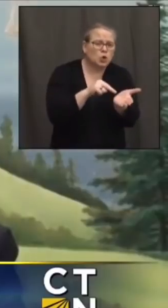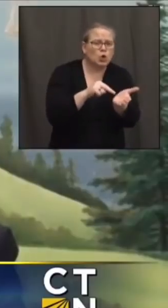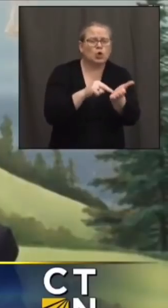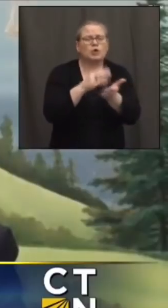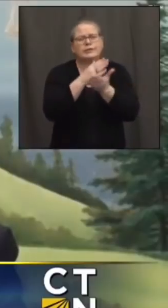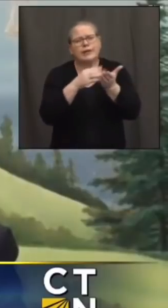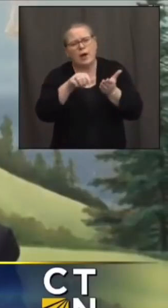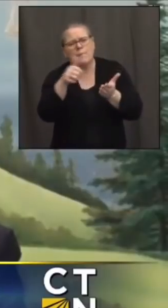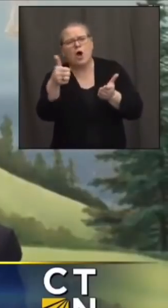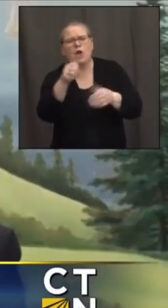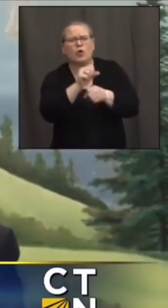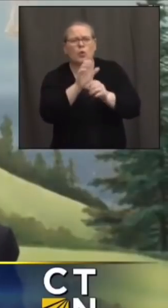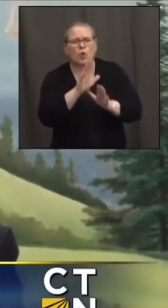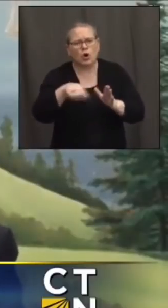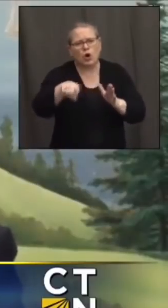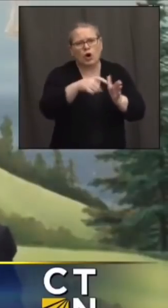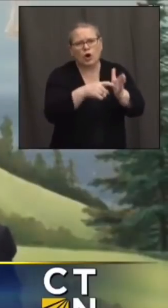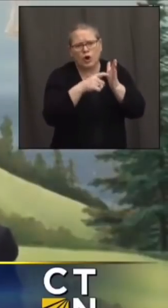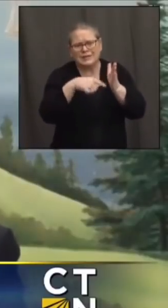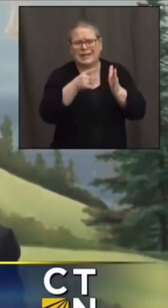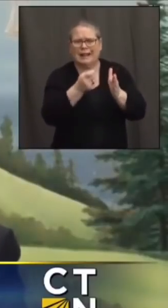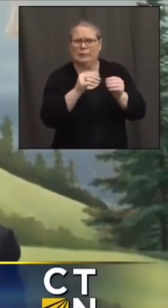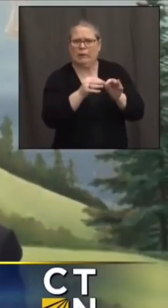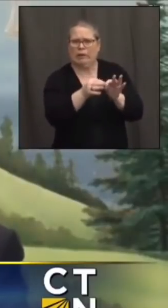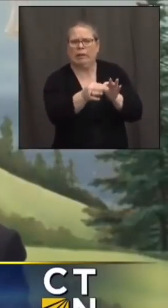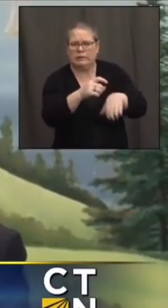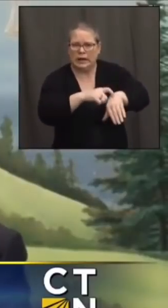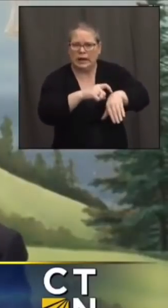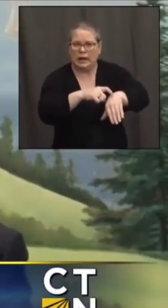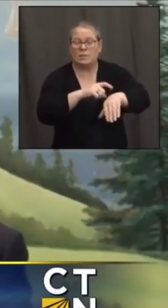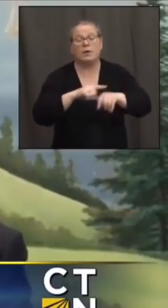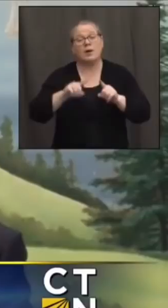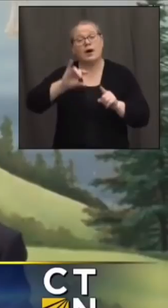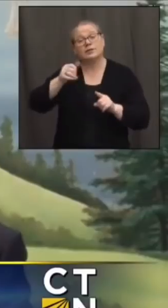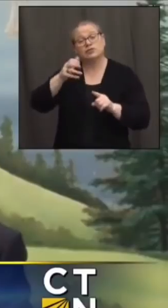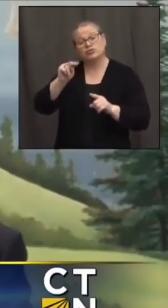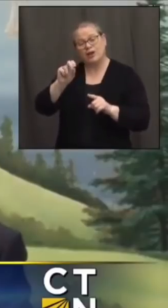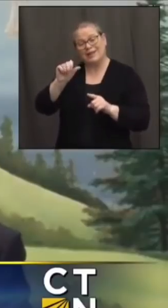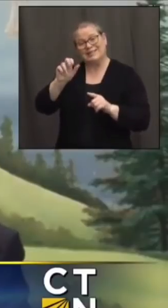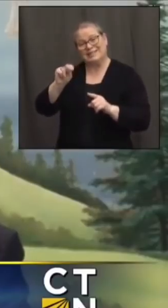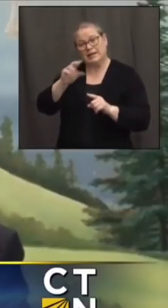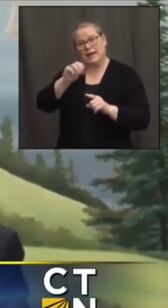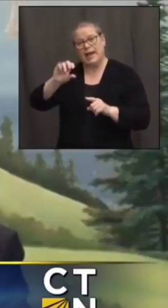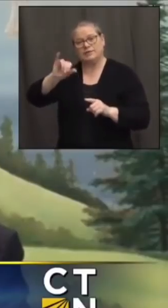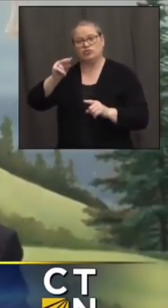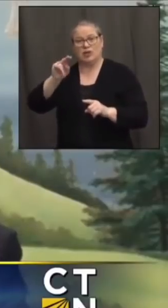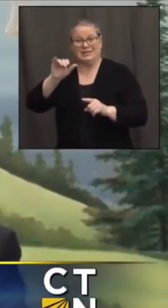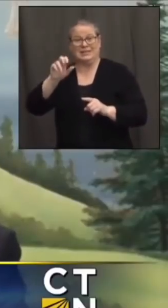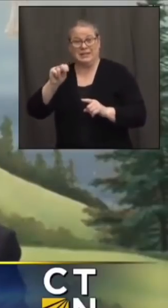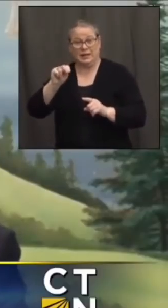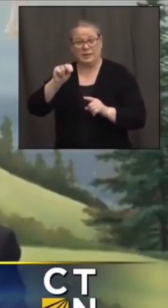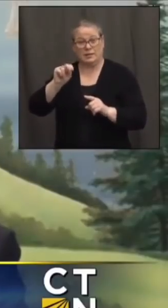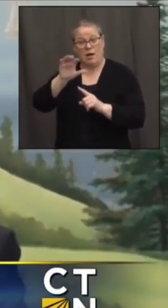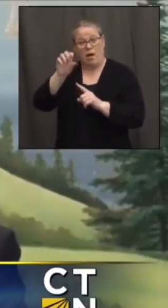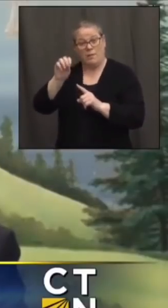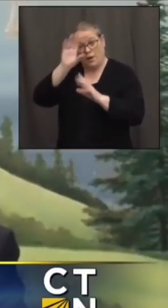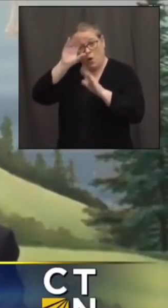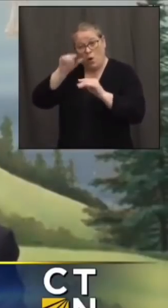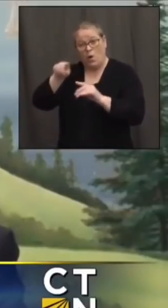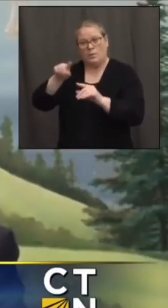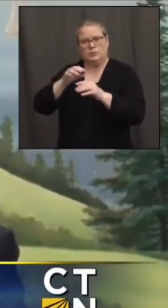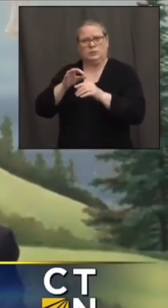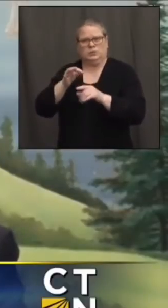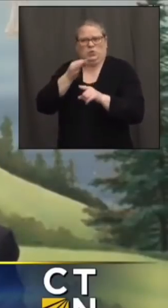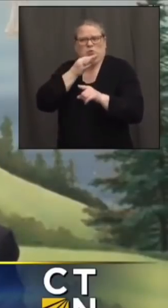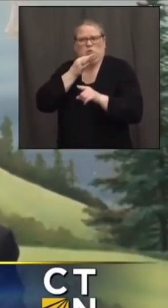as you know we're going to get an extra dose of 50 000 johnson johnson we hope is going to be rolling out in the uh near future